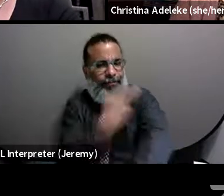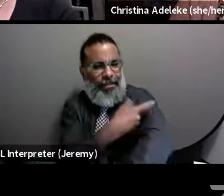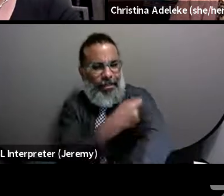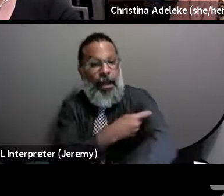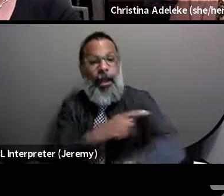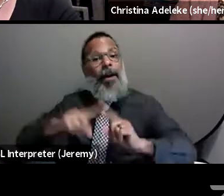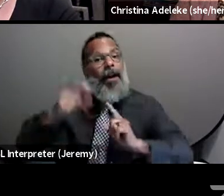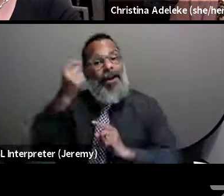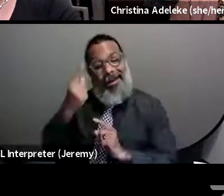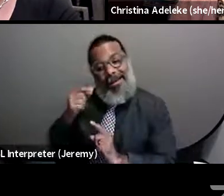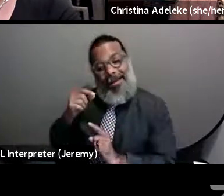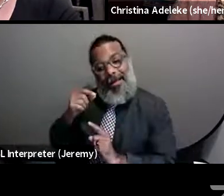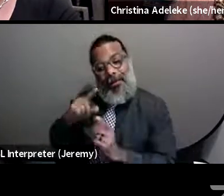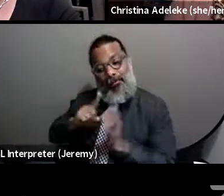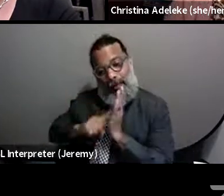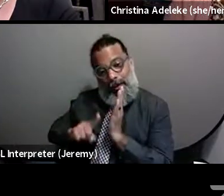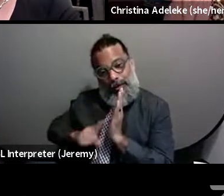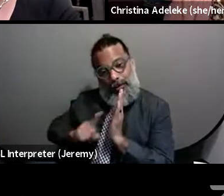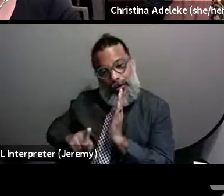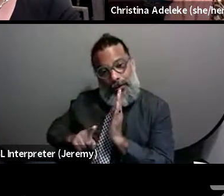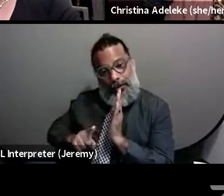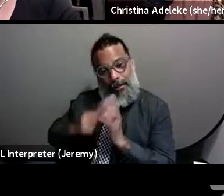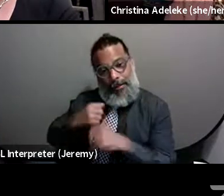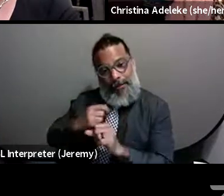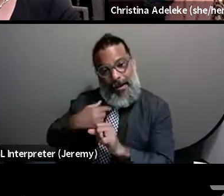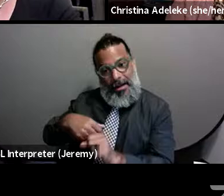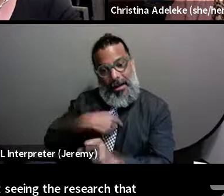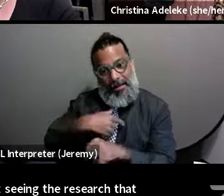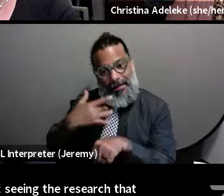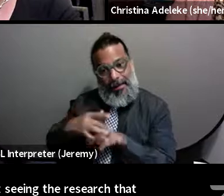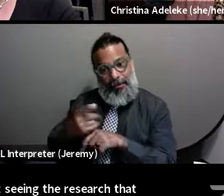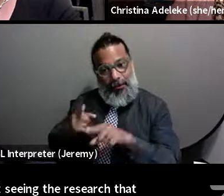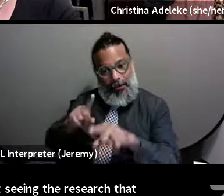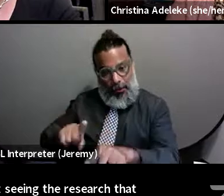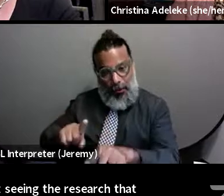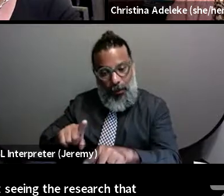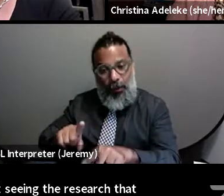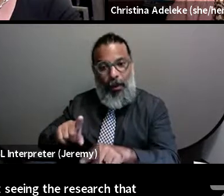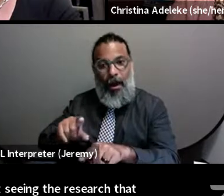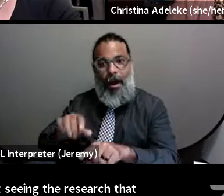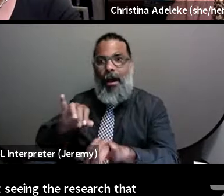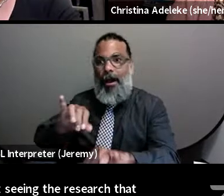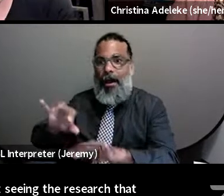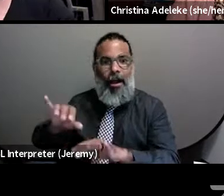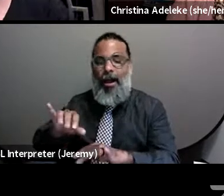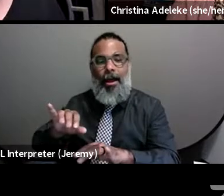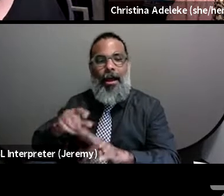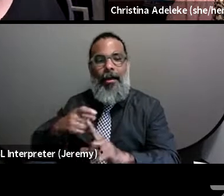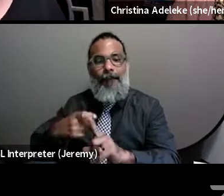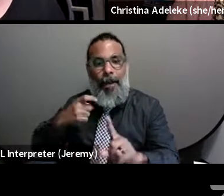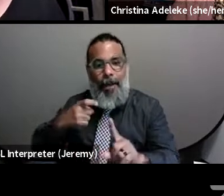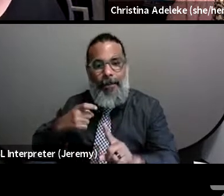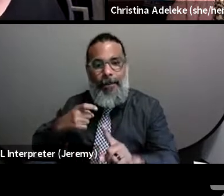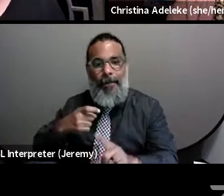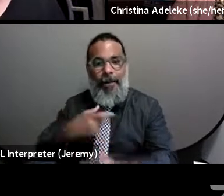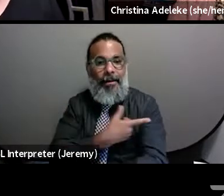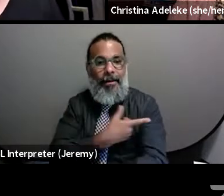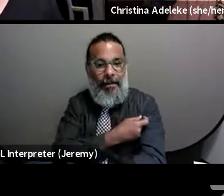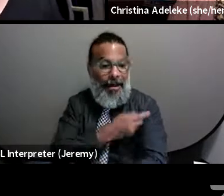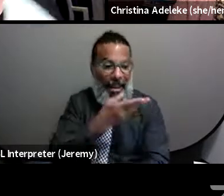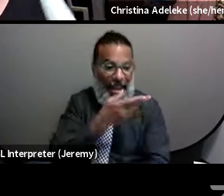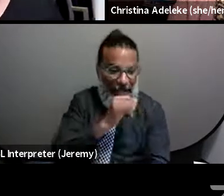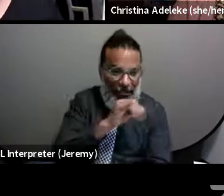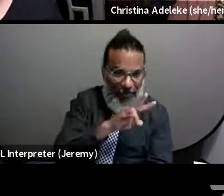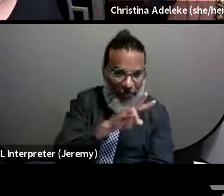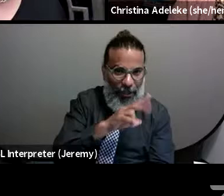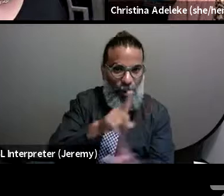vaccine, the research that made us able to be there to where we are, a lot of it came out of, you know, vaccine HIV research.